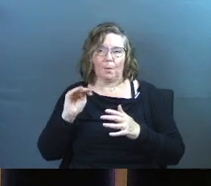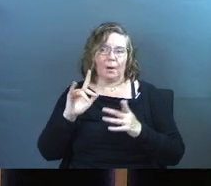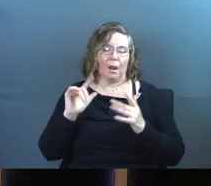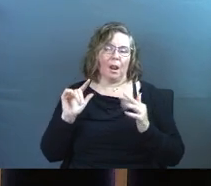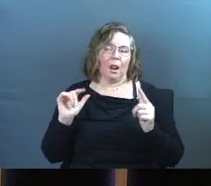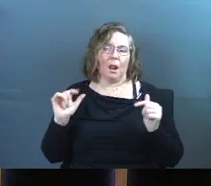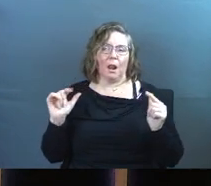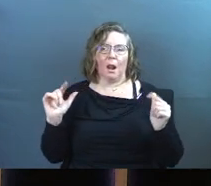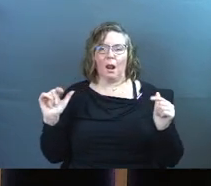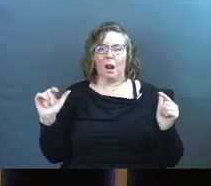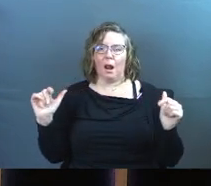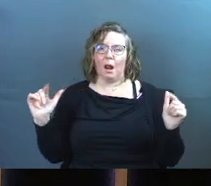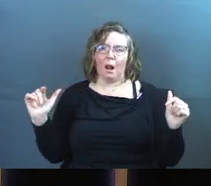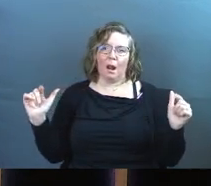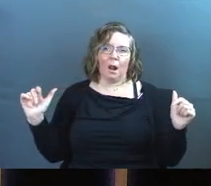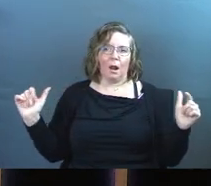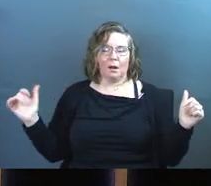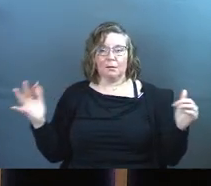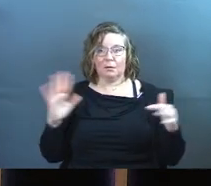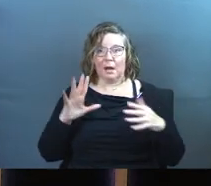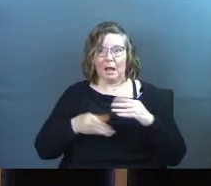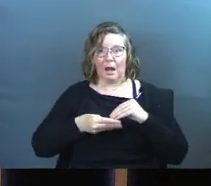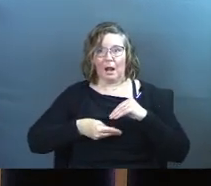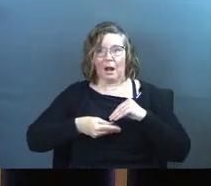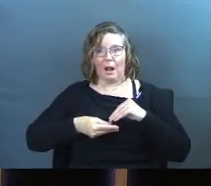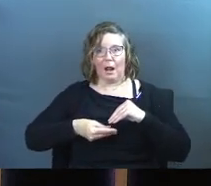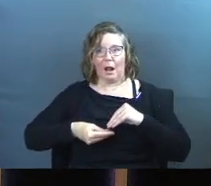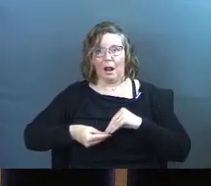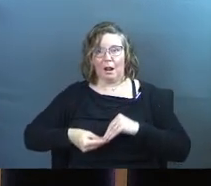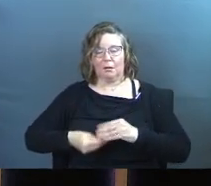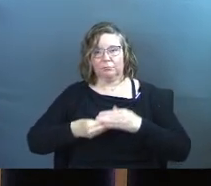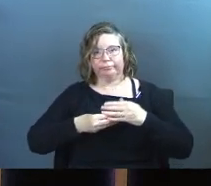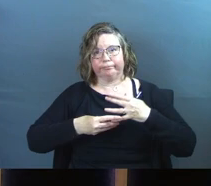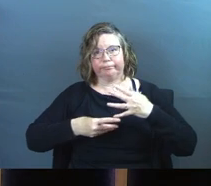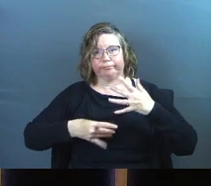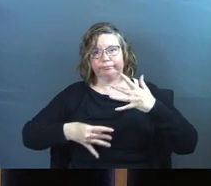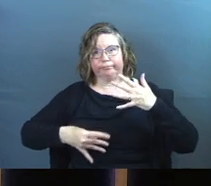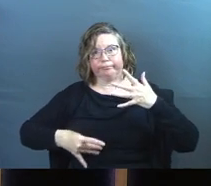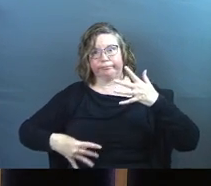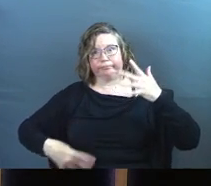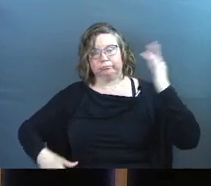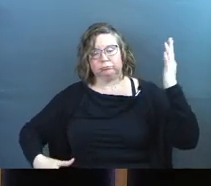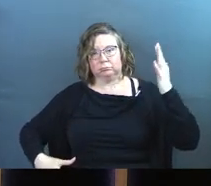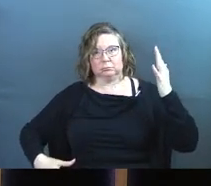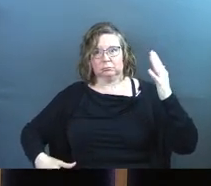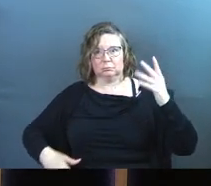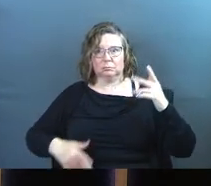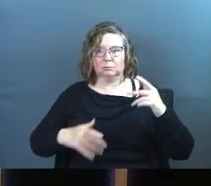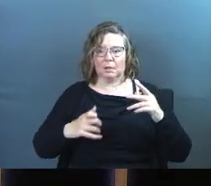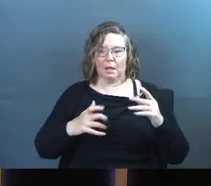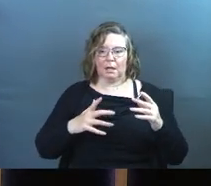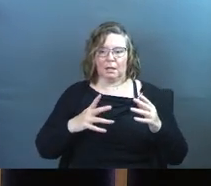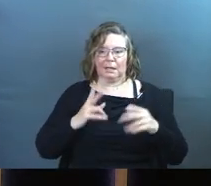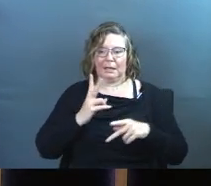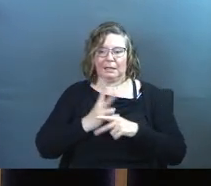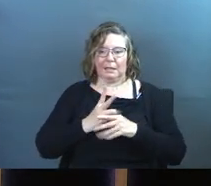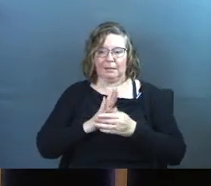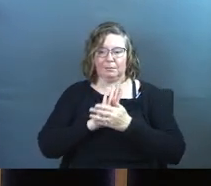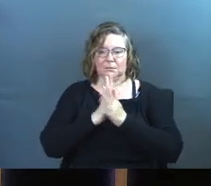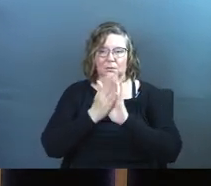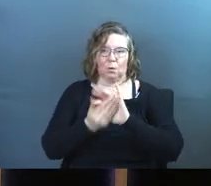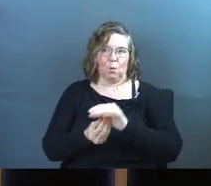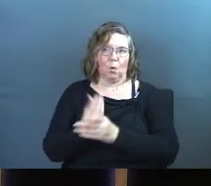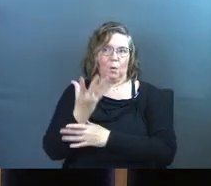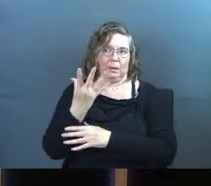you just start adding all these things that you are. And it's like this out-of-control Instagram bio, right? And it just kind of keeps growing.